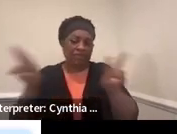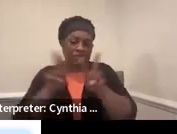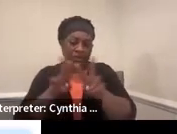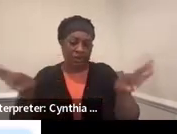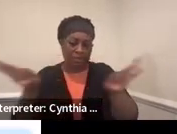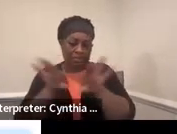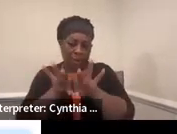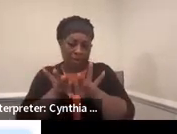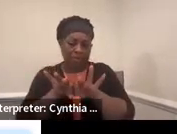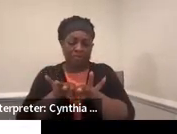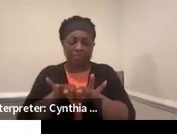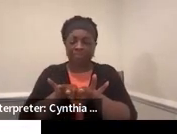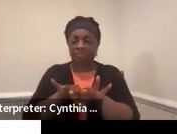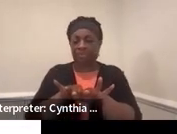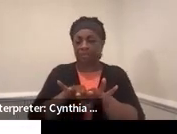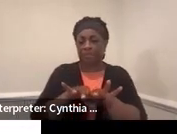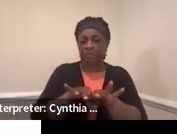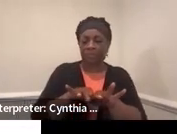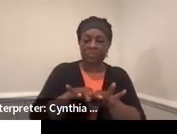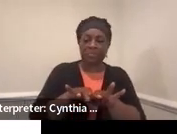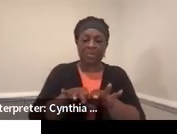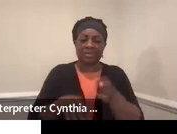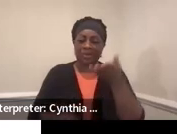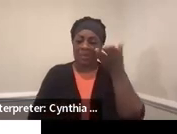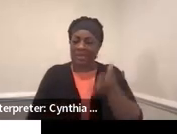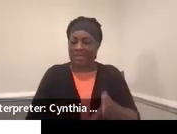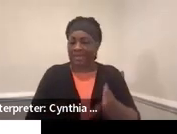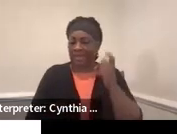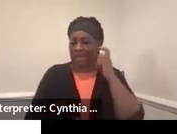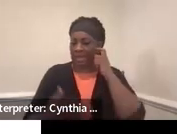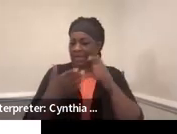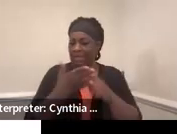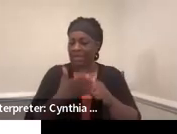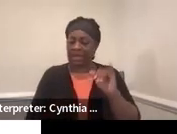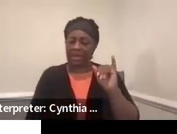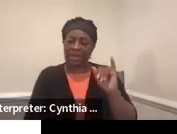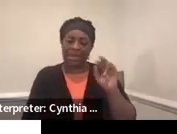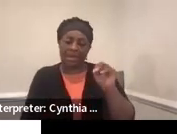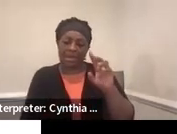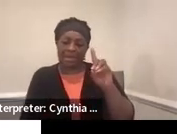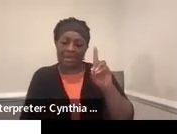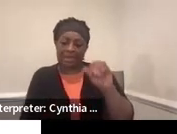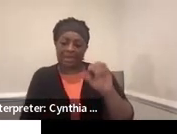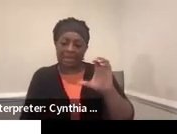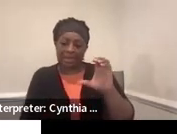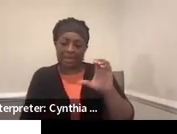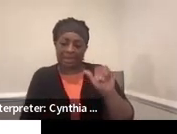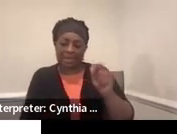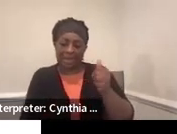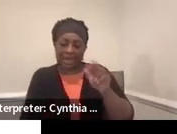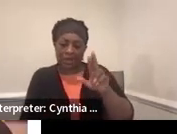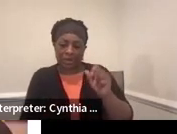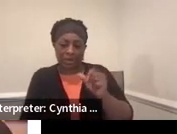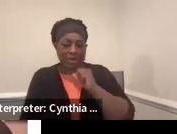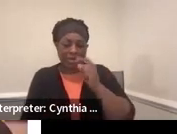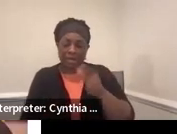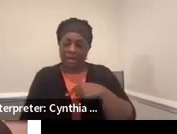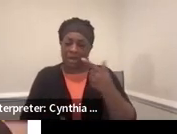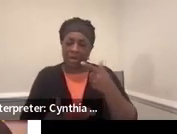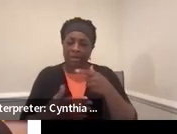Okay, so this is the indicator again. We already talked about all of these things. I'm not going to spend any time on it.